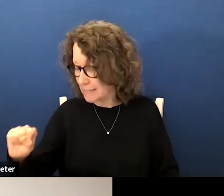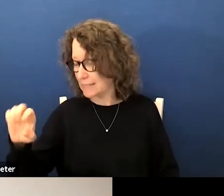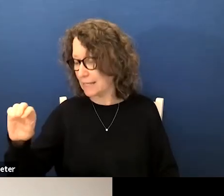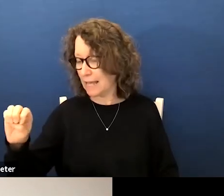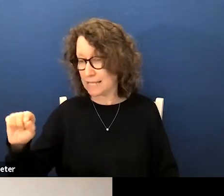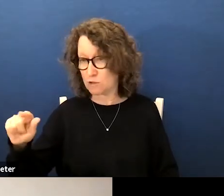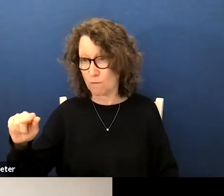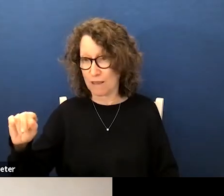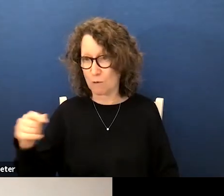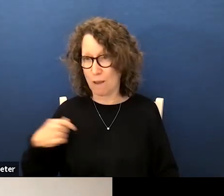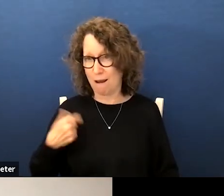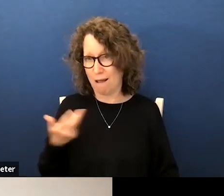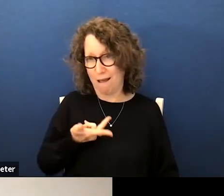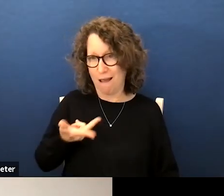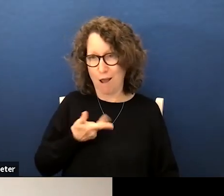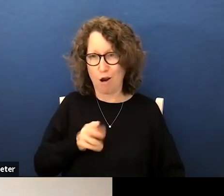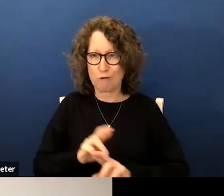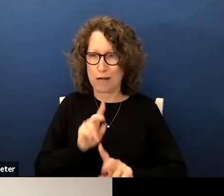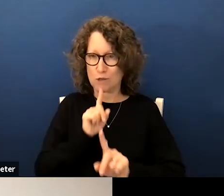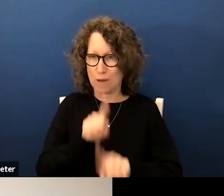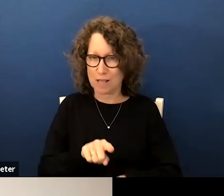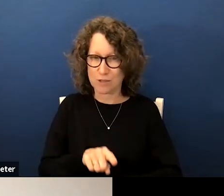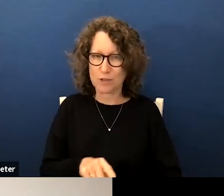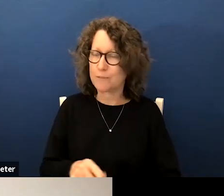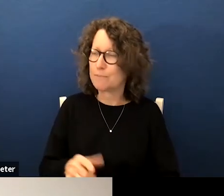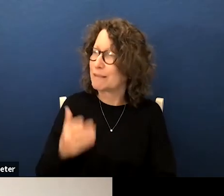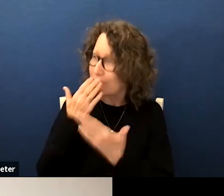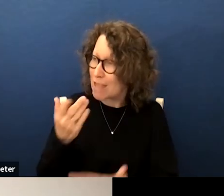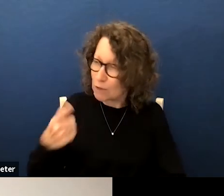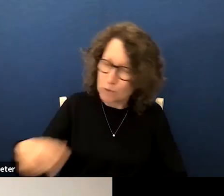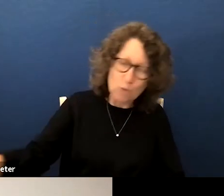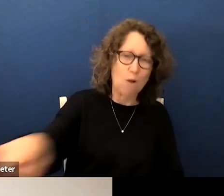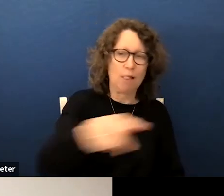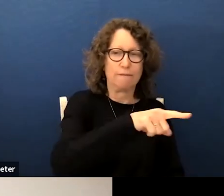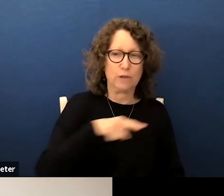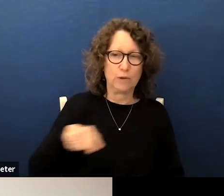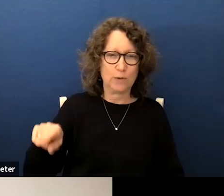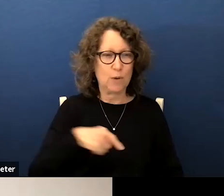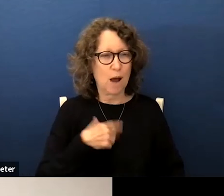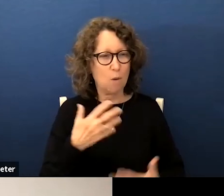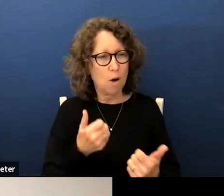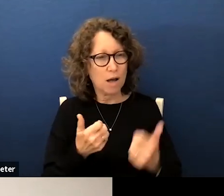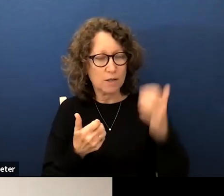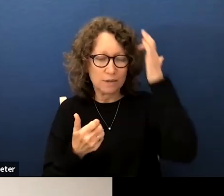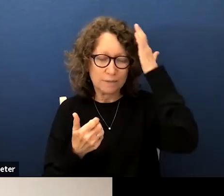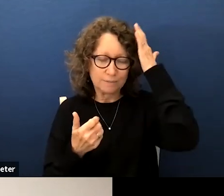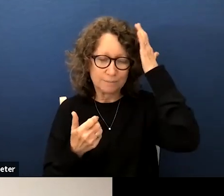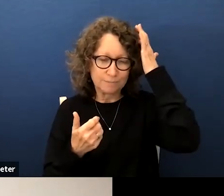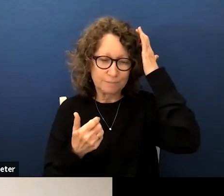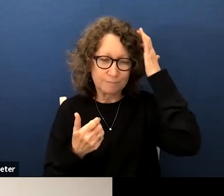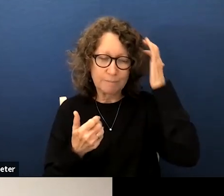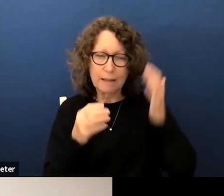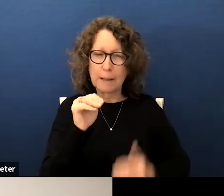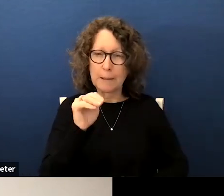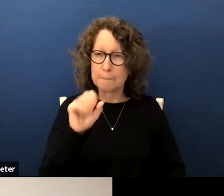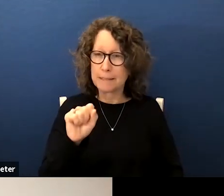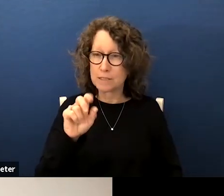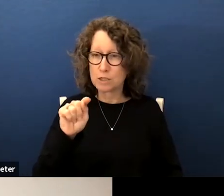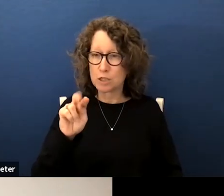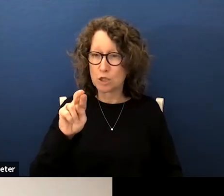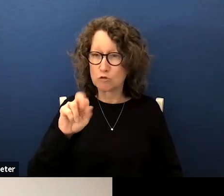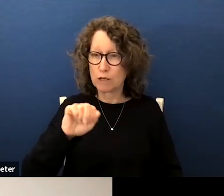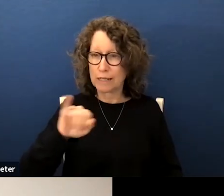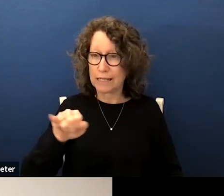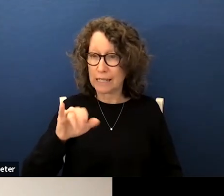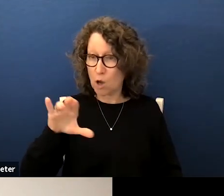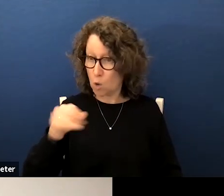thank you so much to all three of you i wonder if uh ms trujillo we have any public